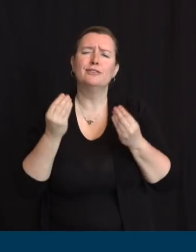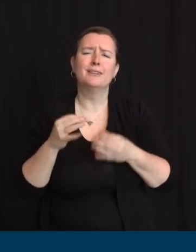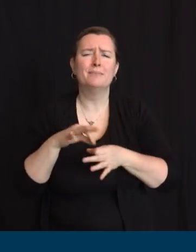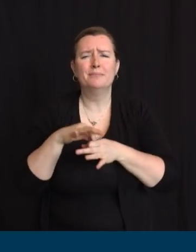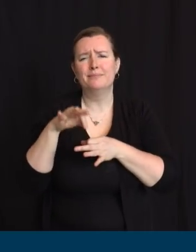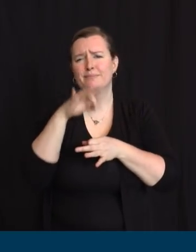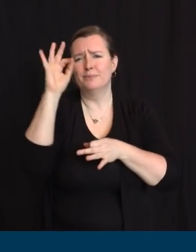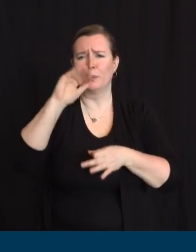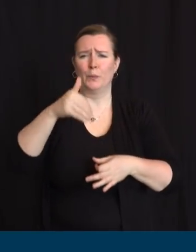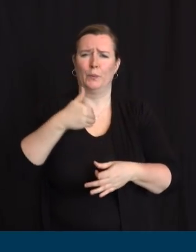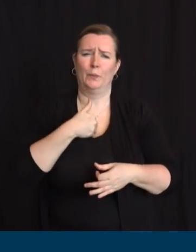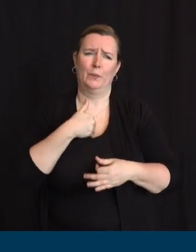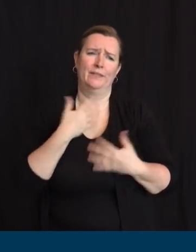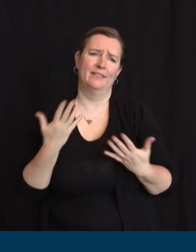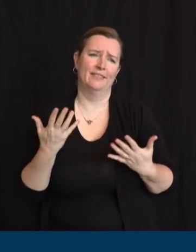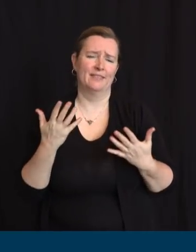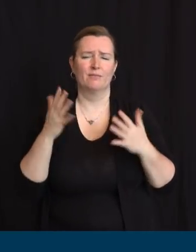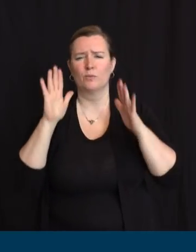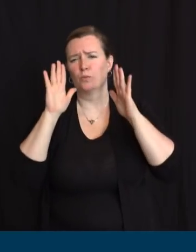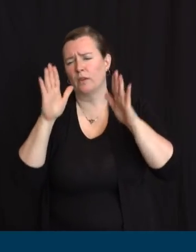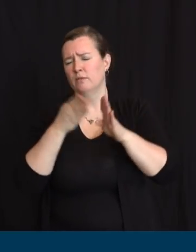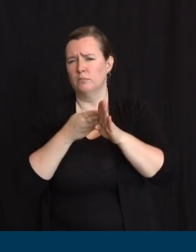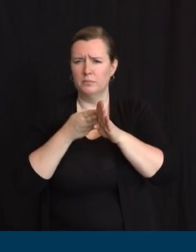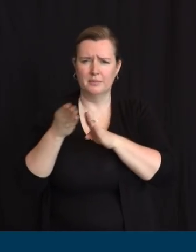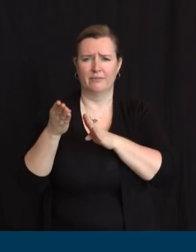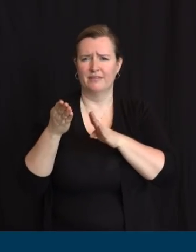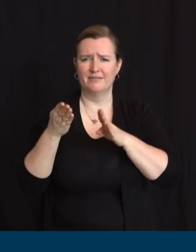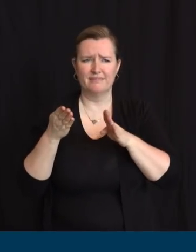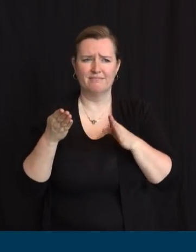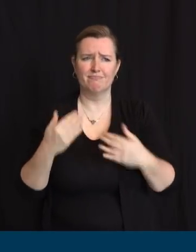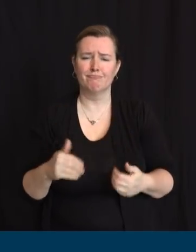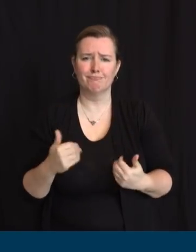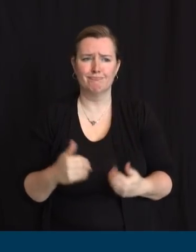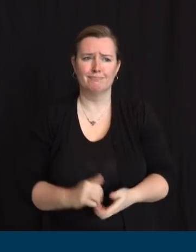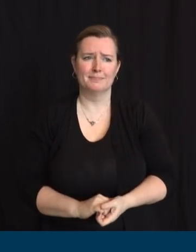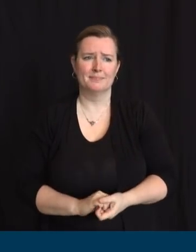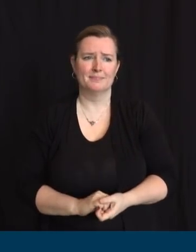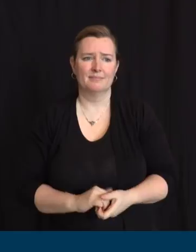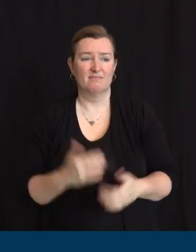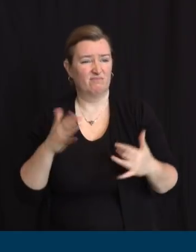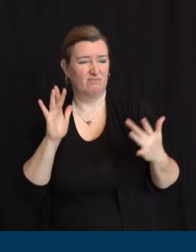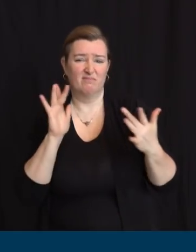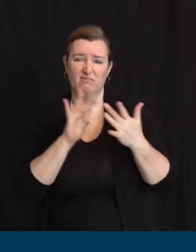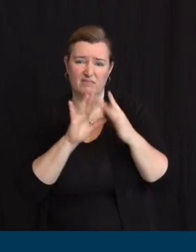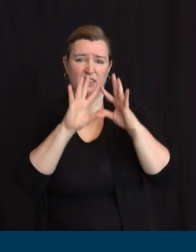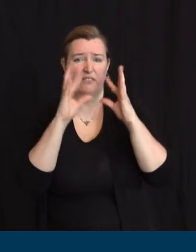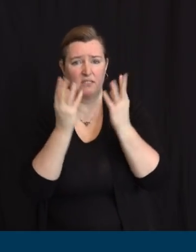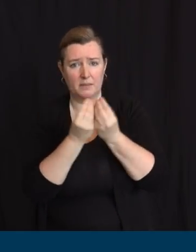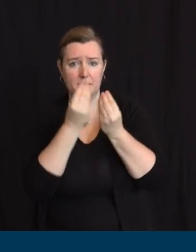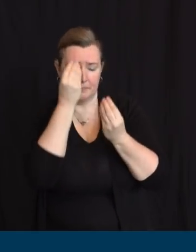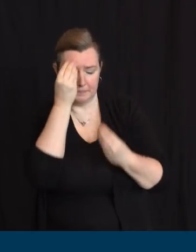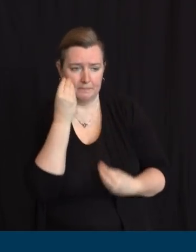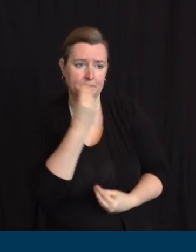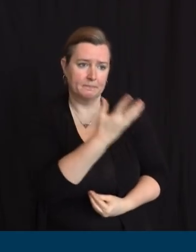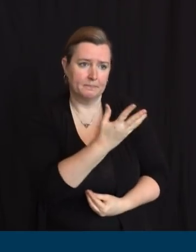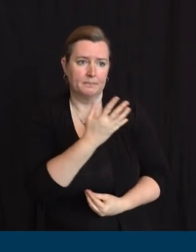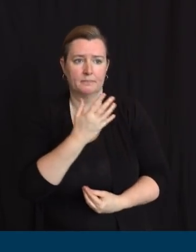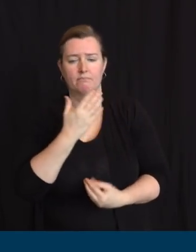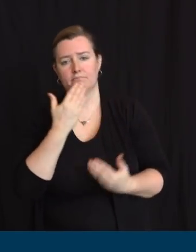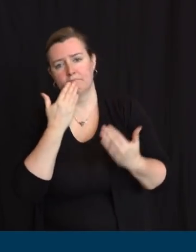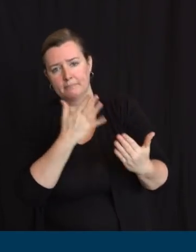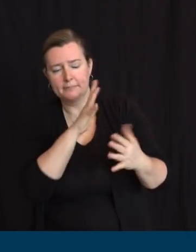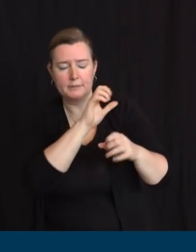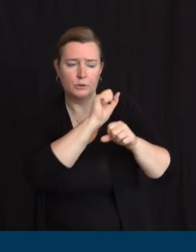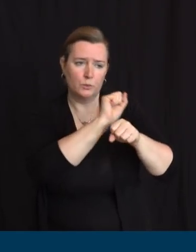family, I reached out and left a message for his daughter, Bianca. We salute his dedication to our state and will keep him